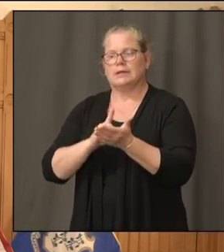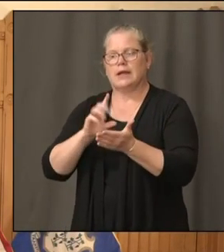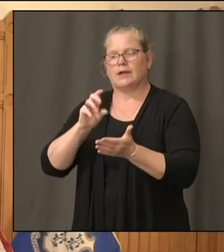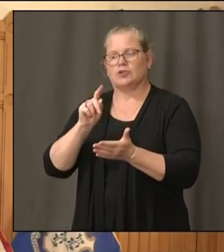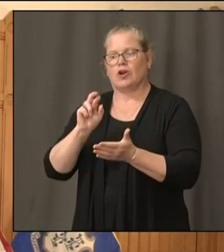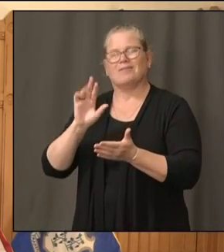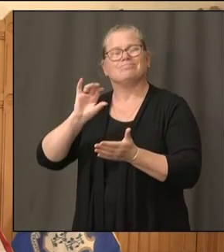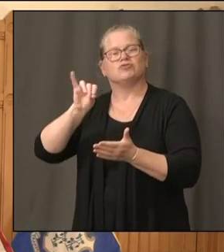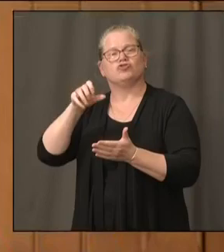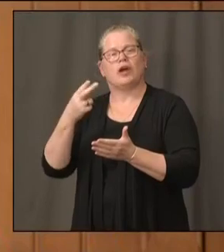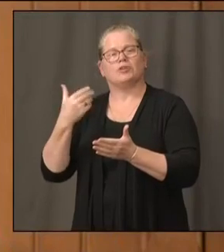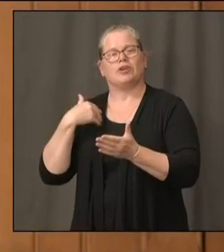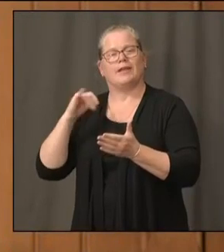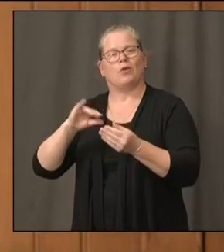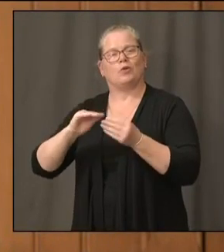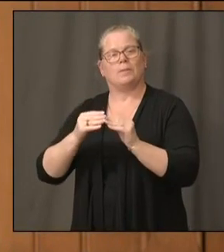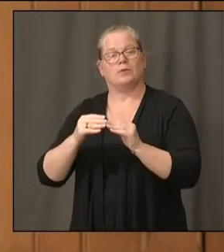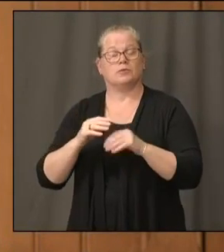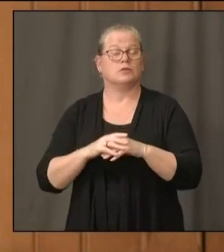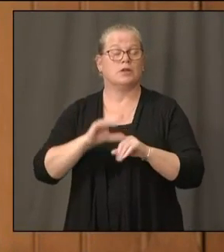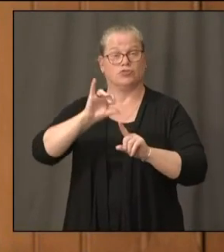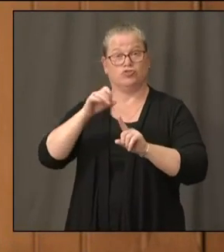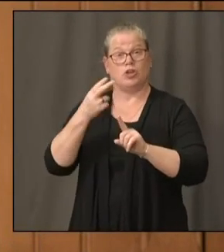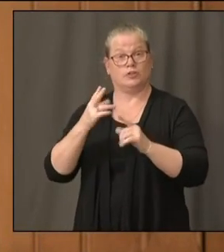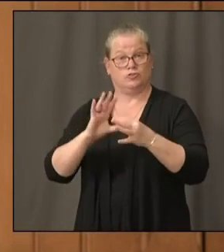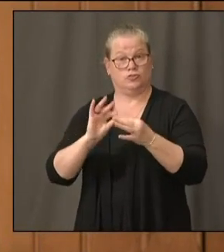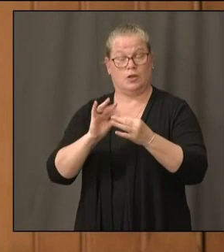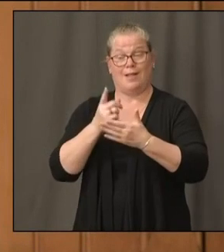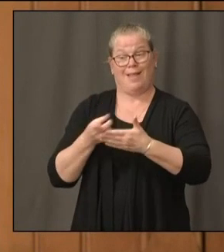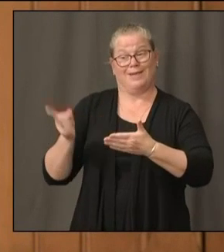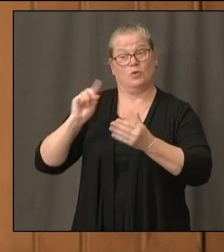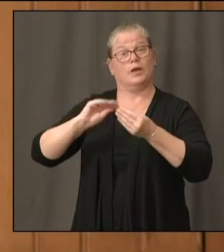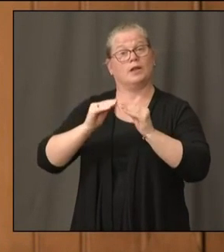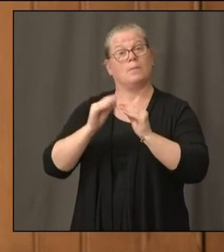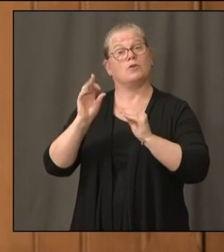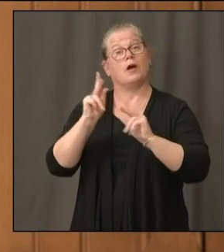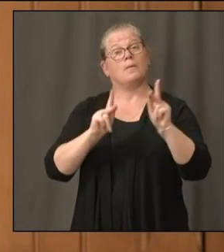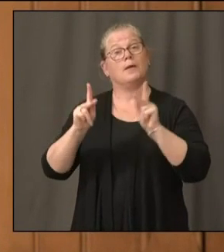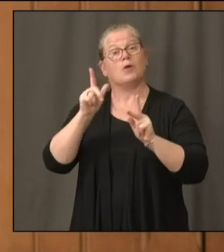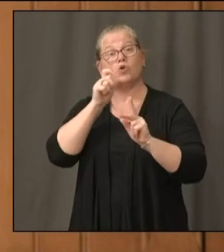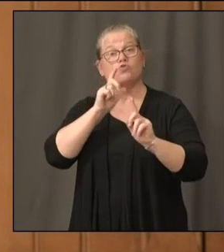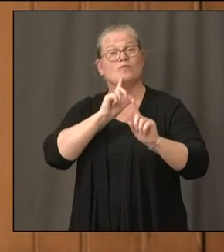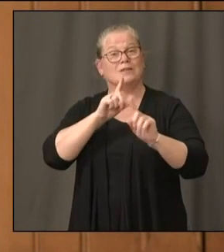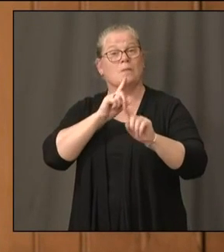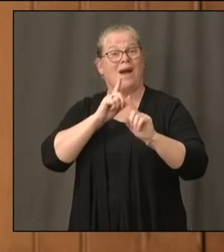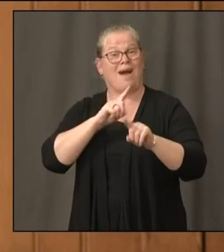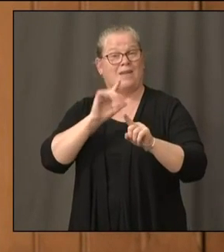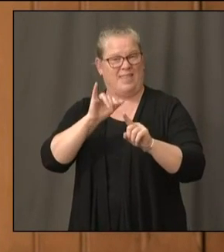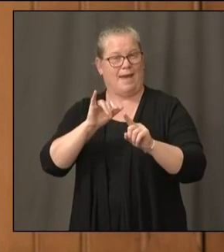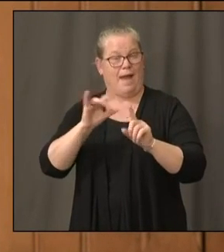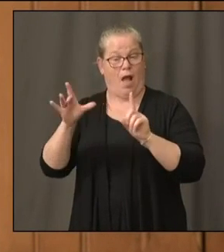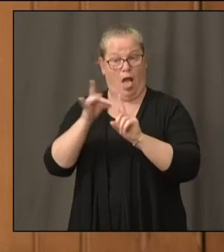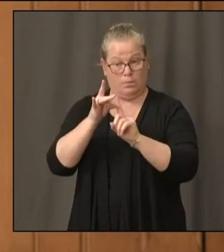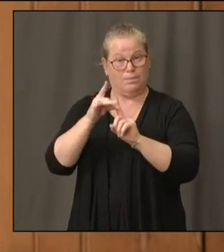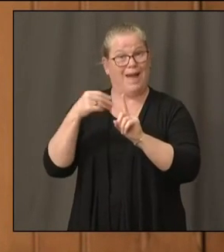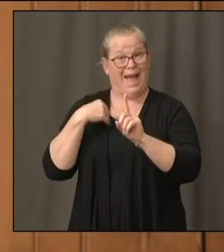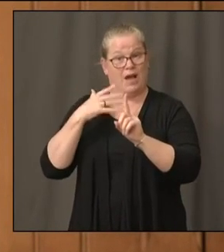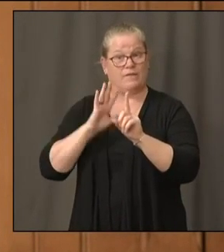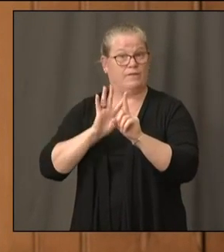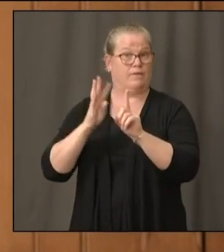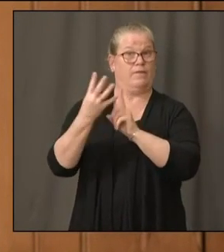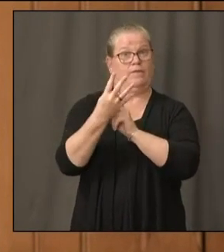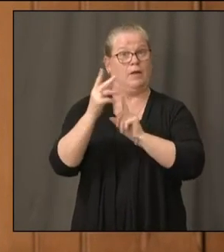The latest numbers for last week is that we were over 90% again of cases